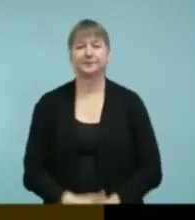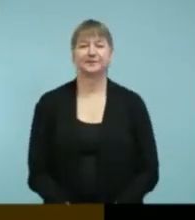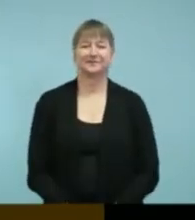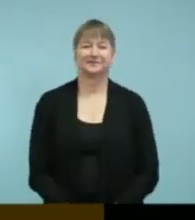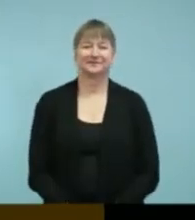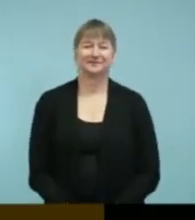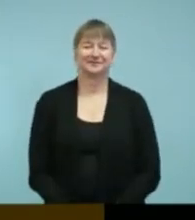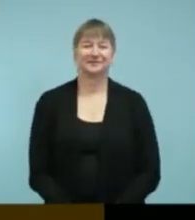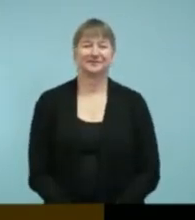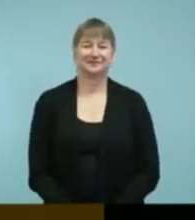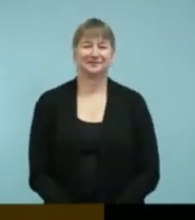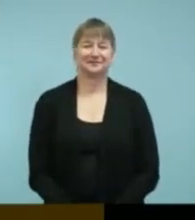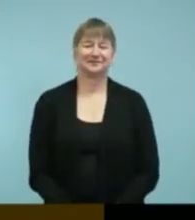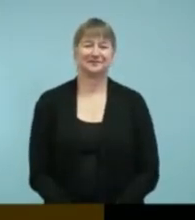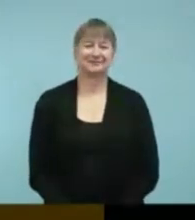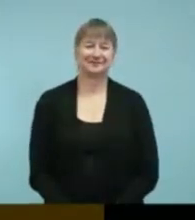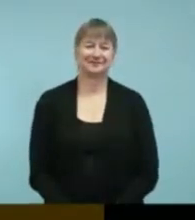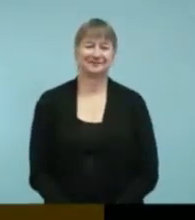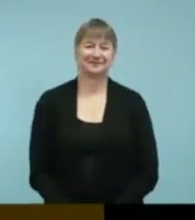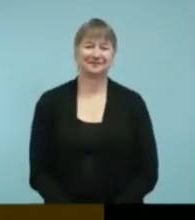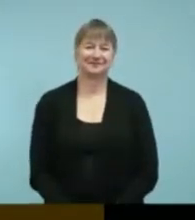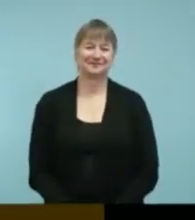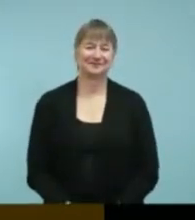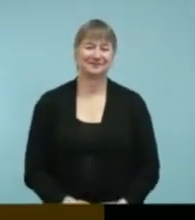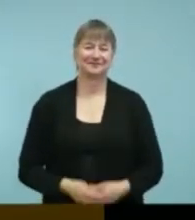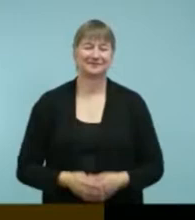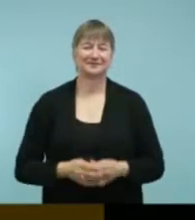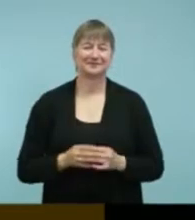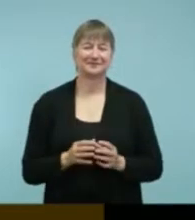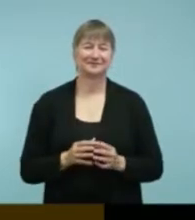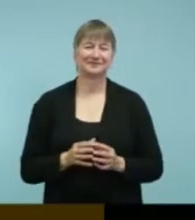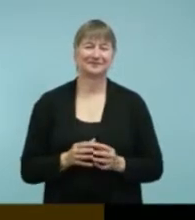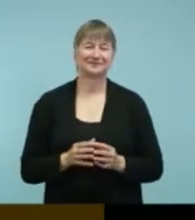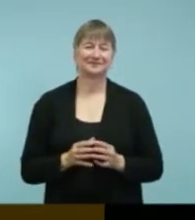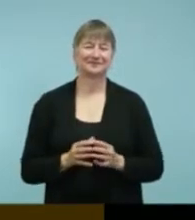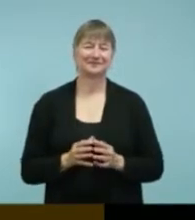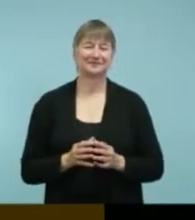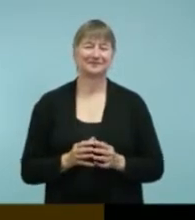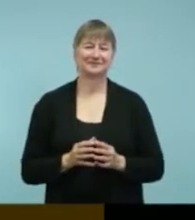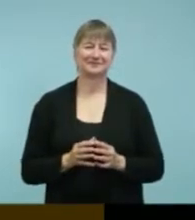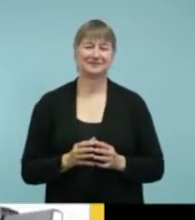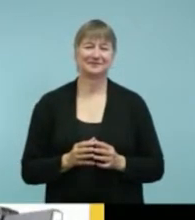So let's talk now about telecommunication. Next slide.